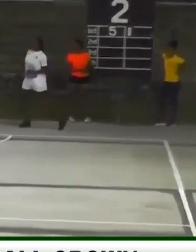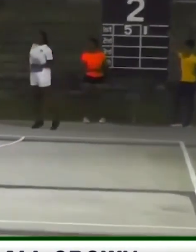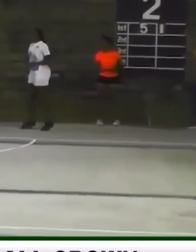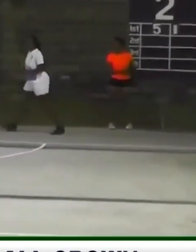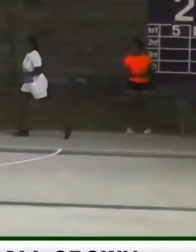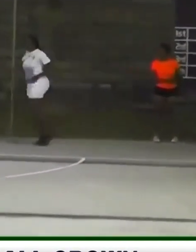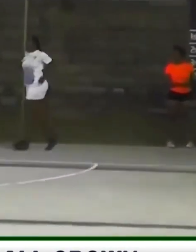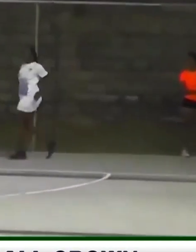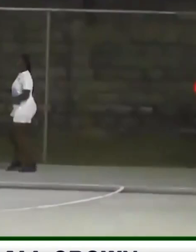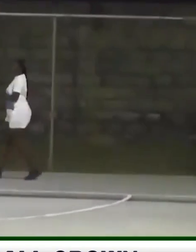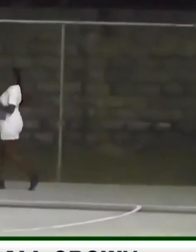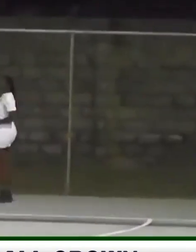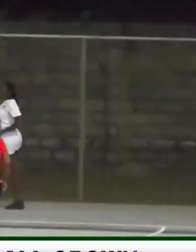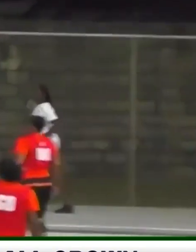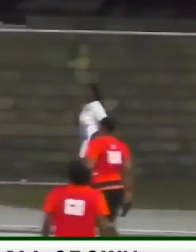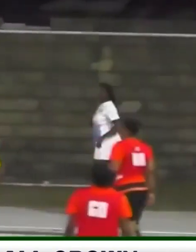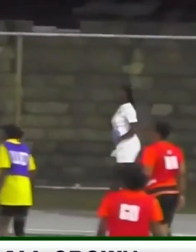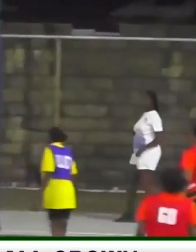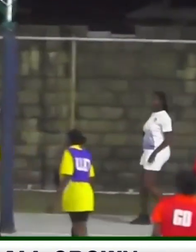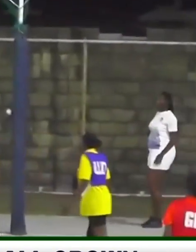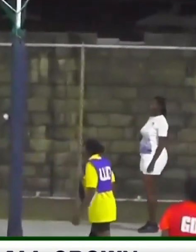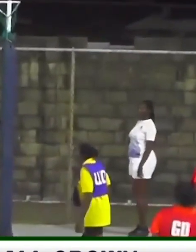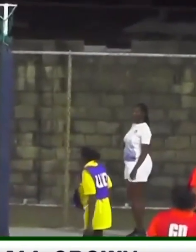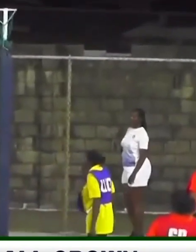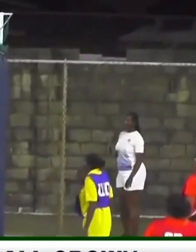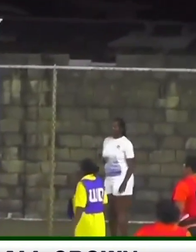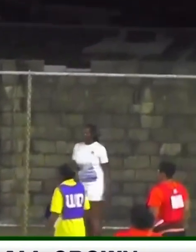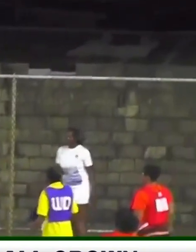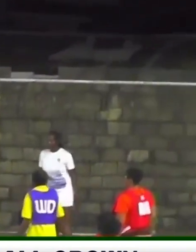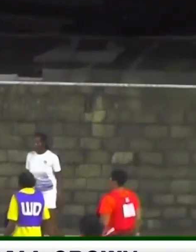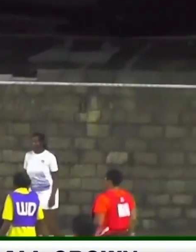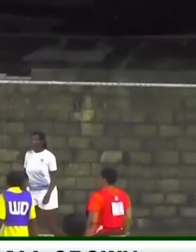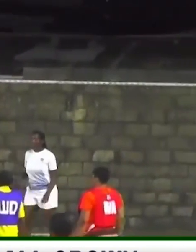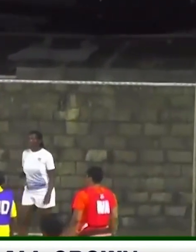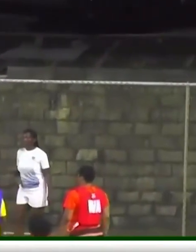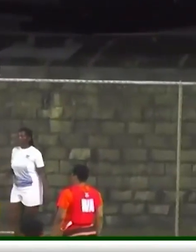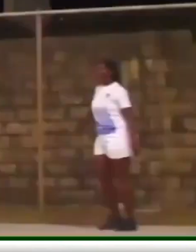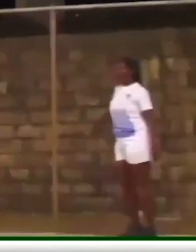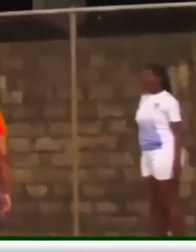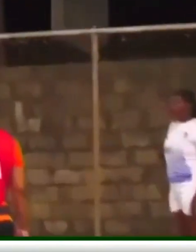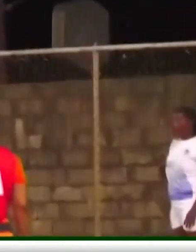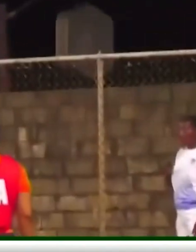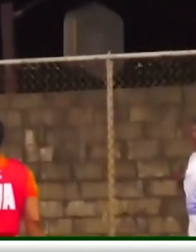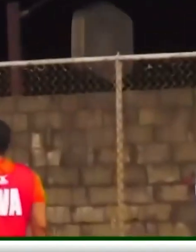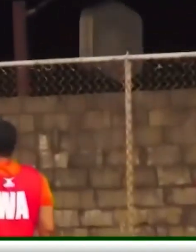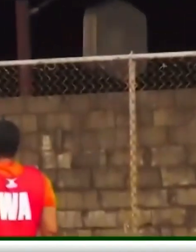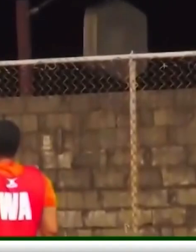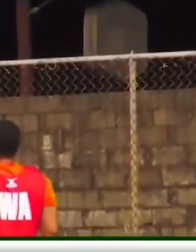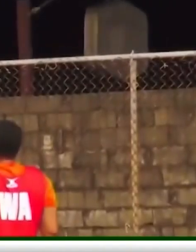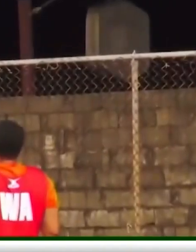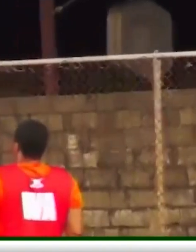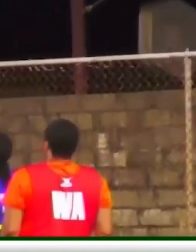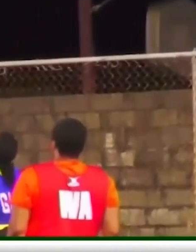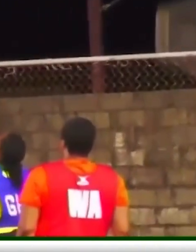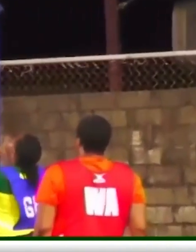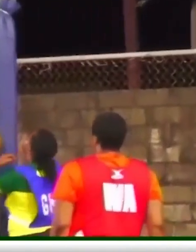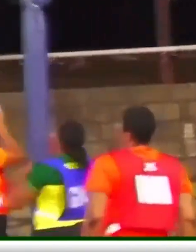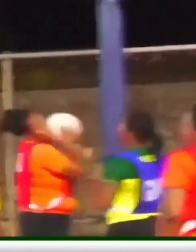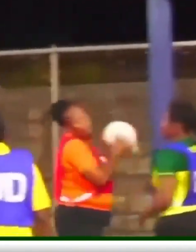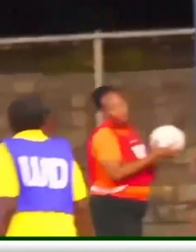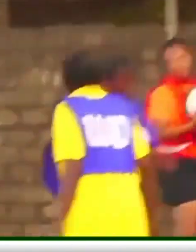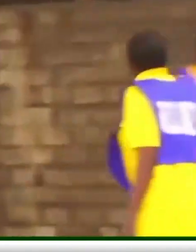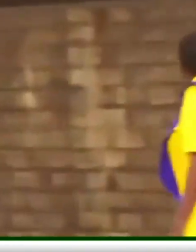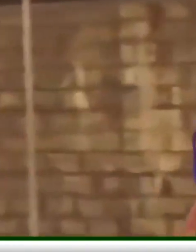8-1 in the first quarter. As Rangers' defense seemed out to sea. Not finding a way to thwart this free-flowing